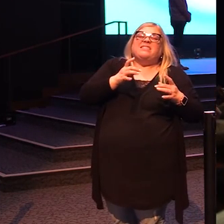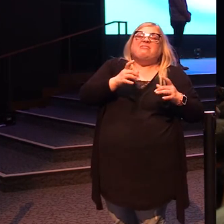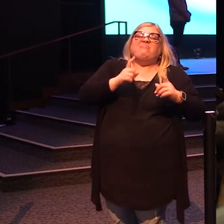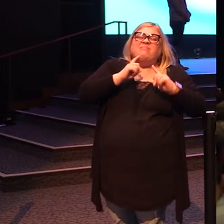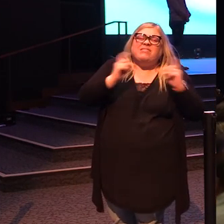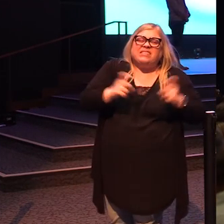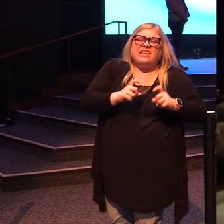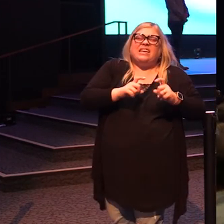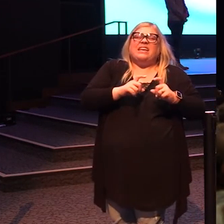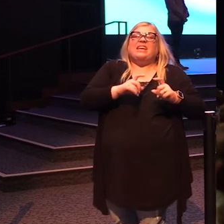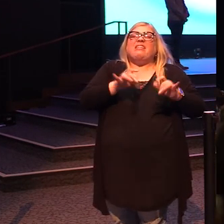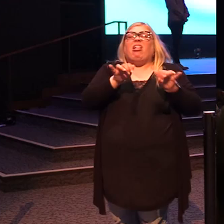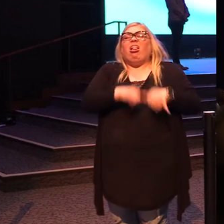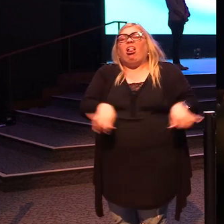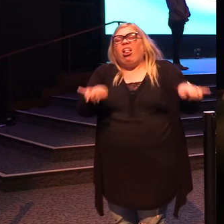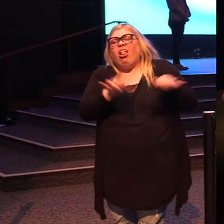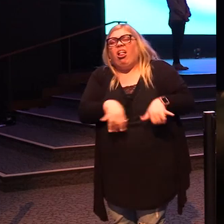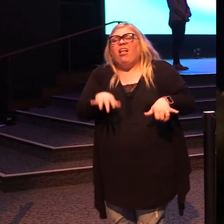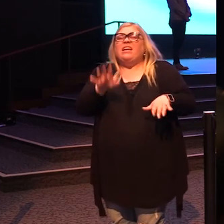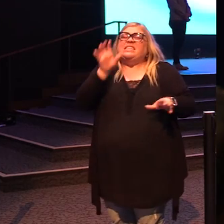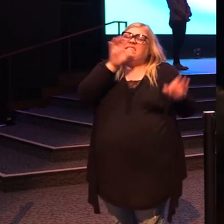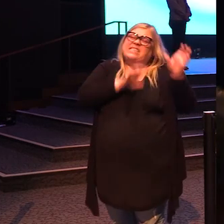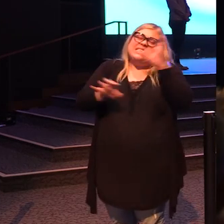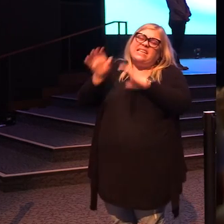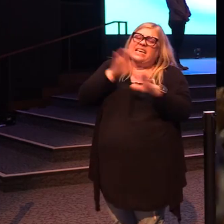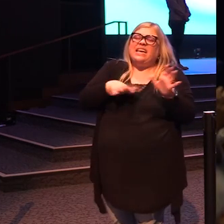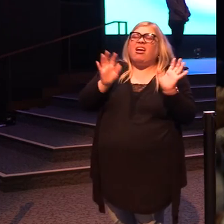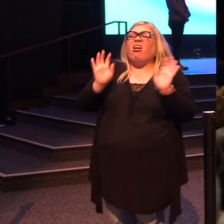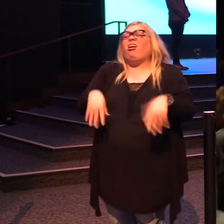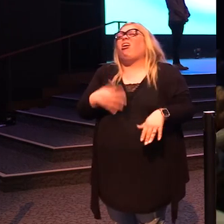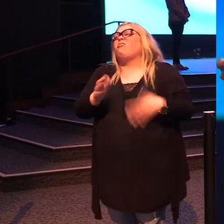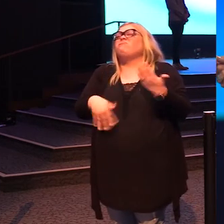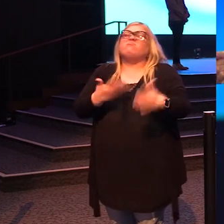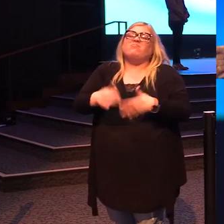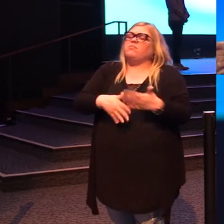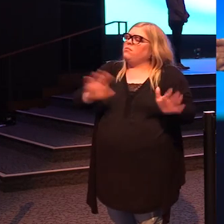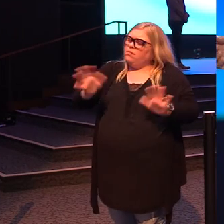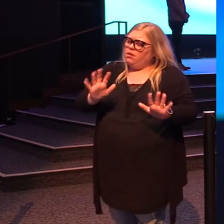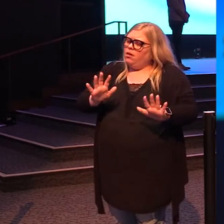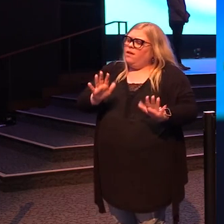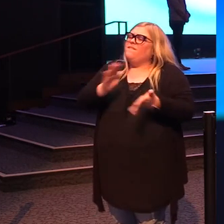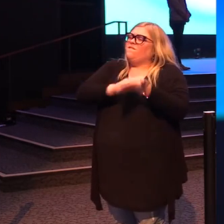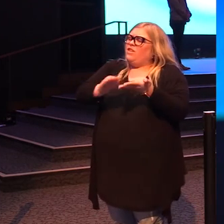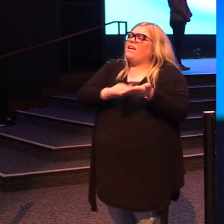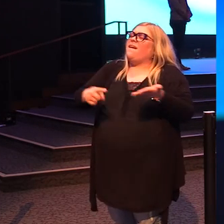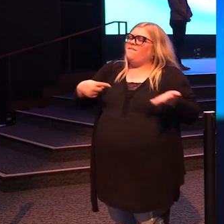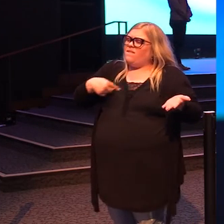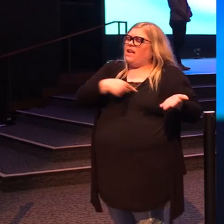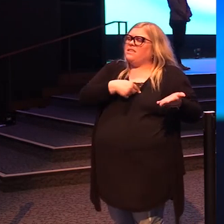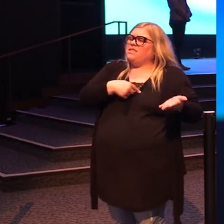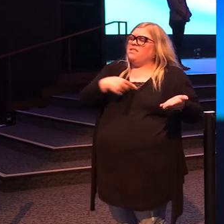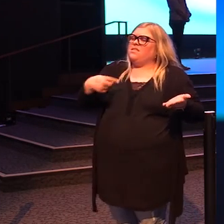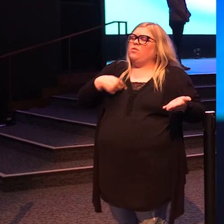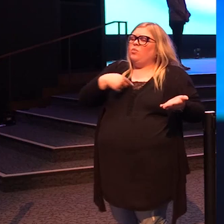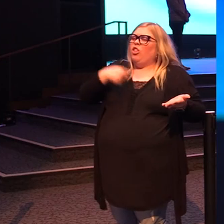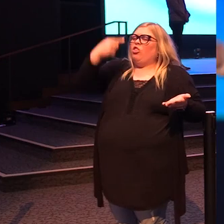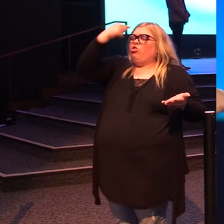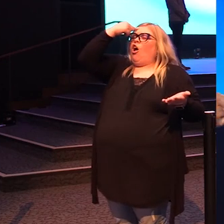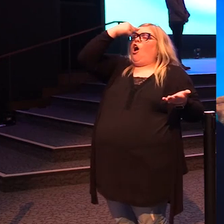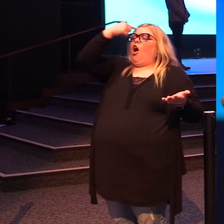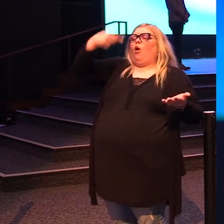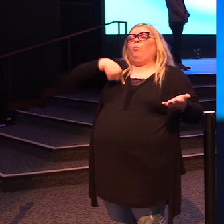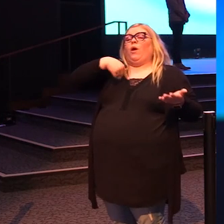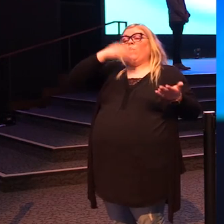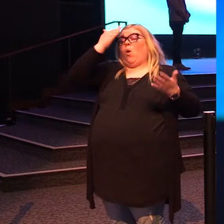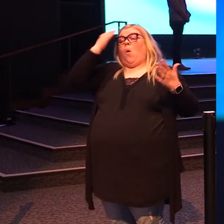Simply to be around things, but not seeking to see things. God, forgive us where we thought we